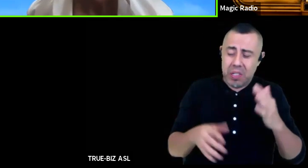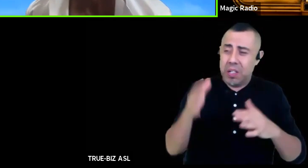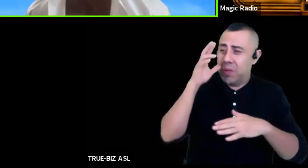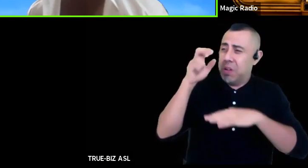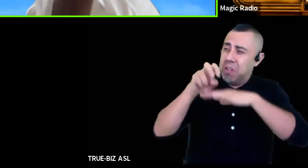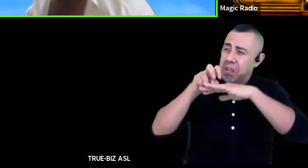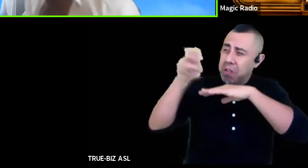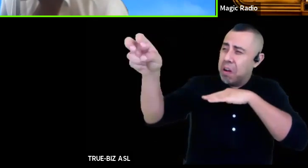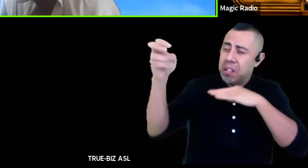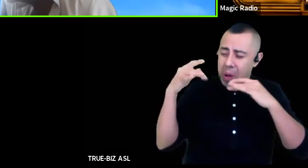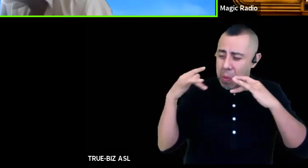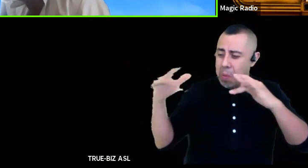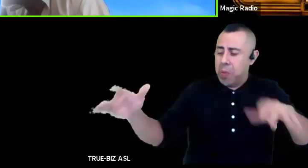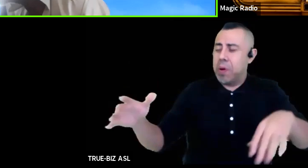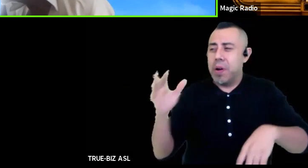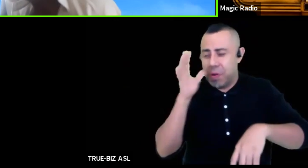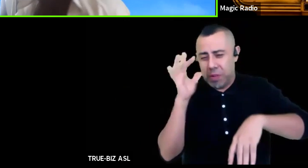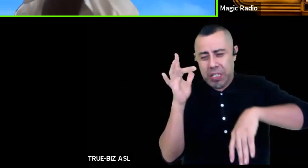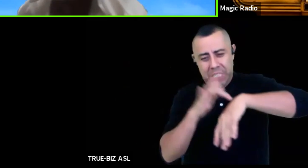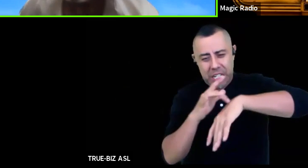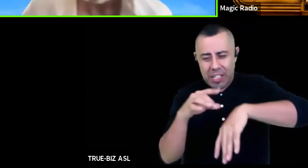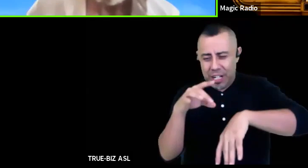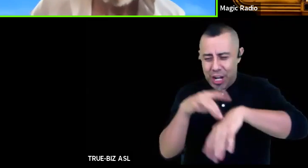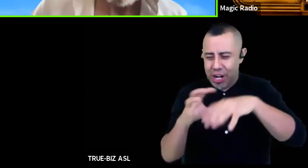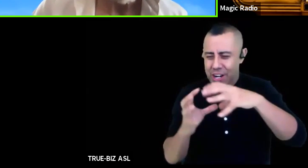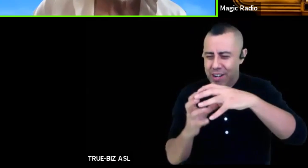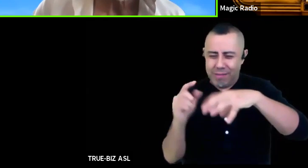climb the himalayas